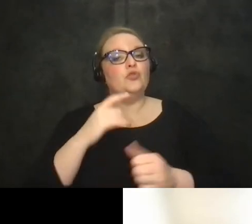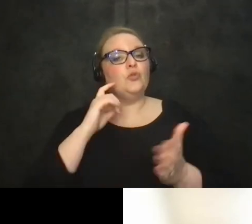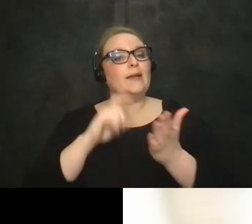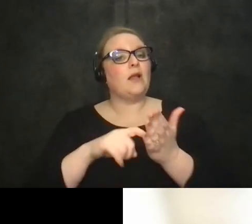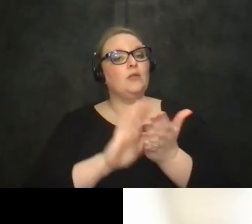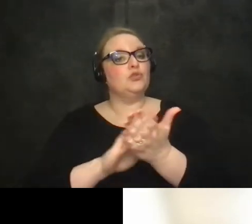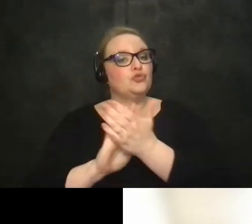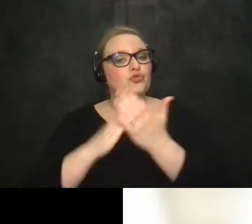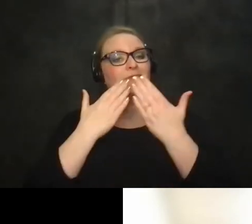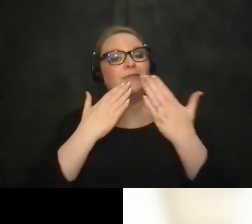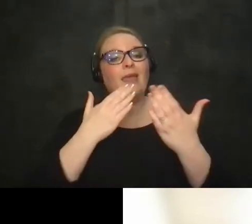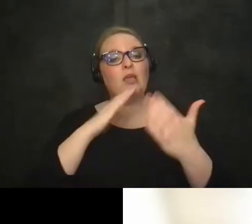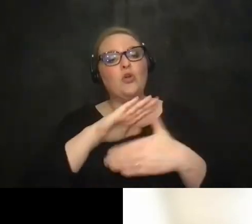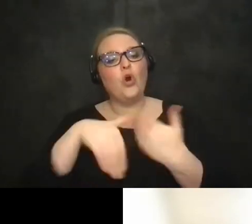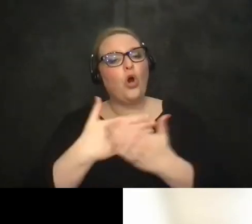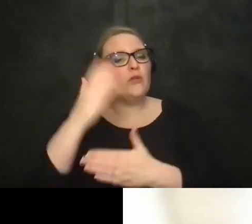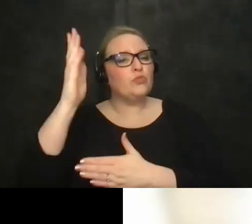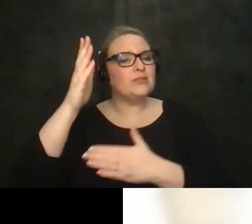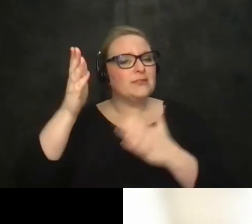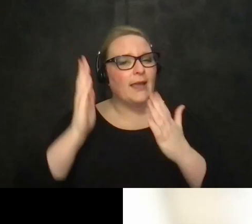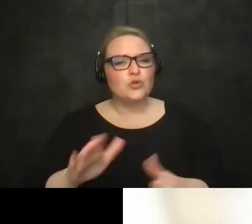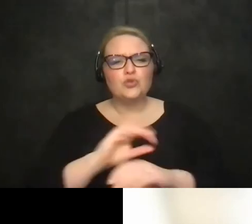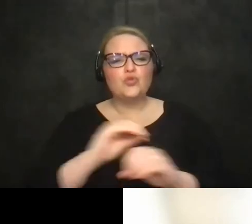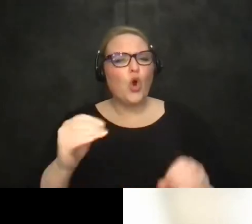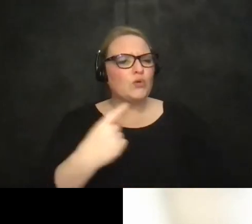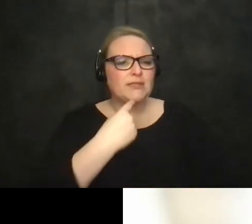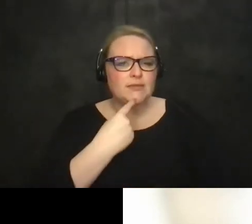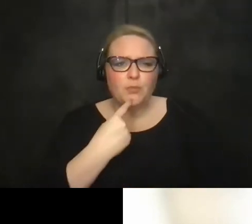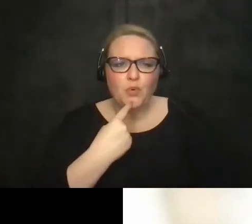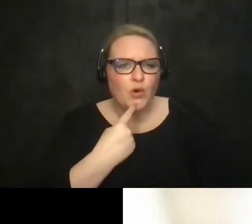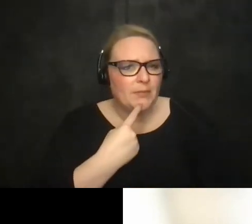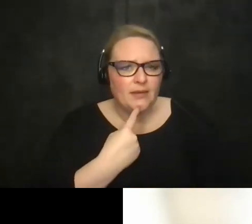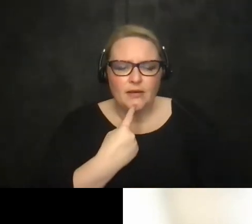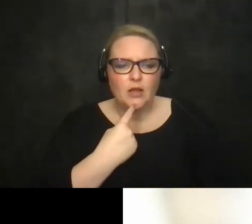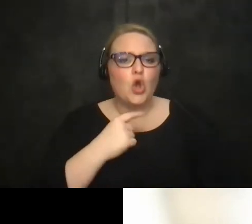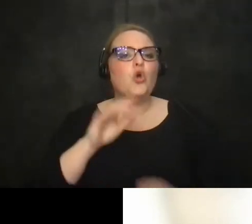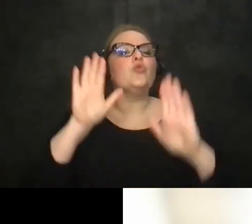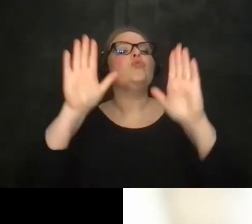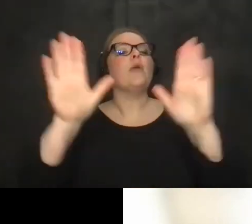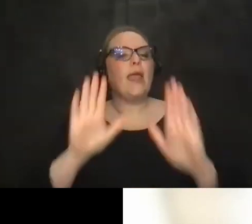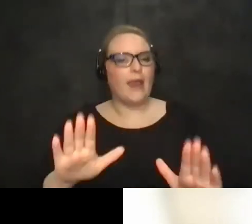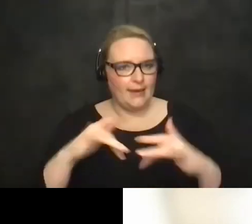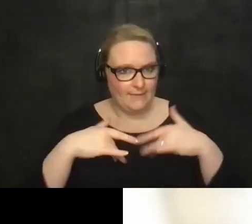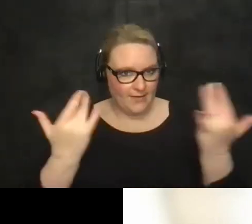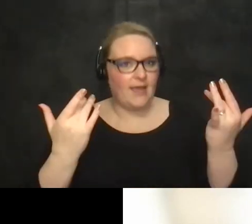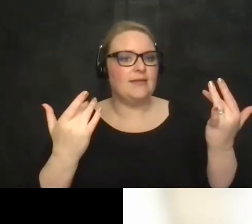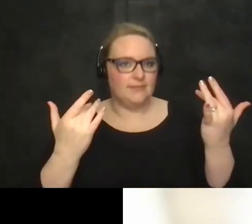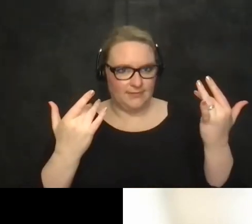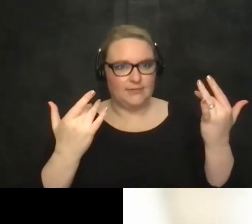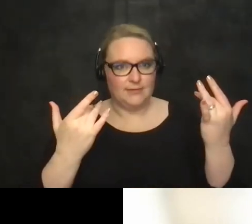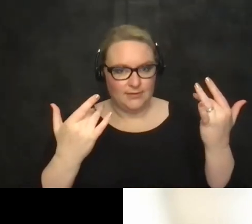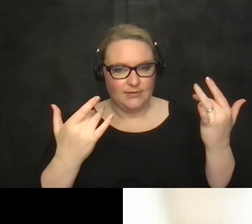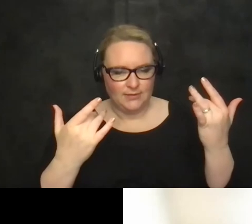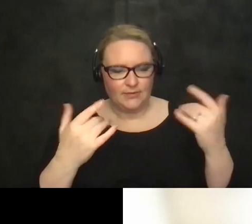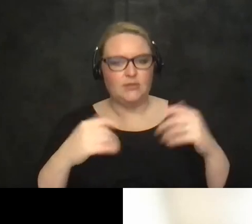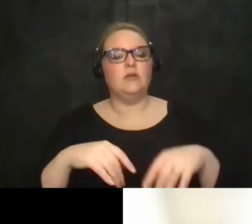all the speakers there was no disappointments it was it was a great great event all the way through and uh